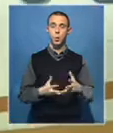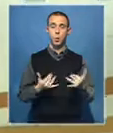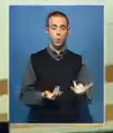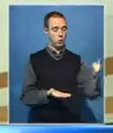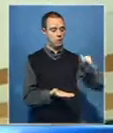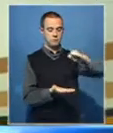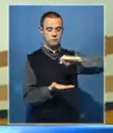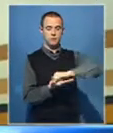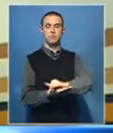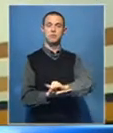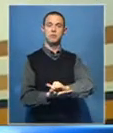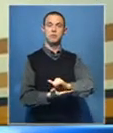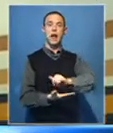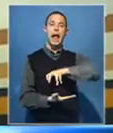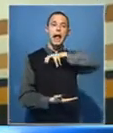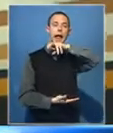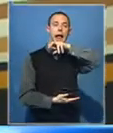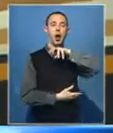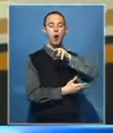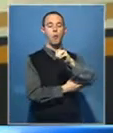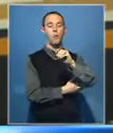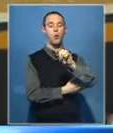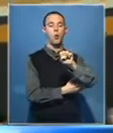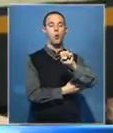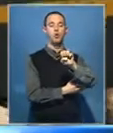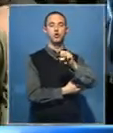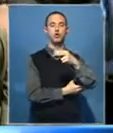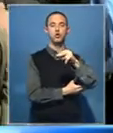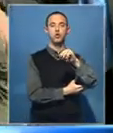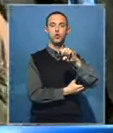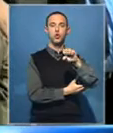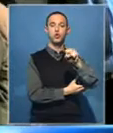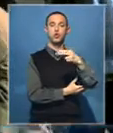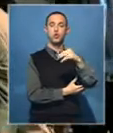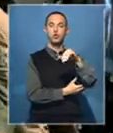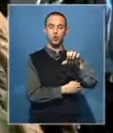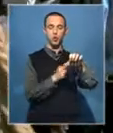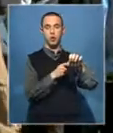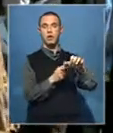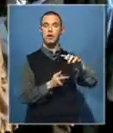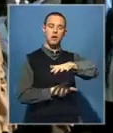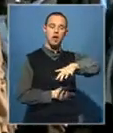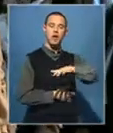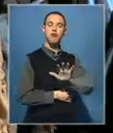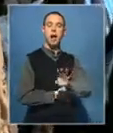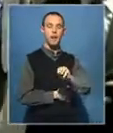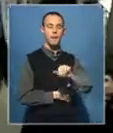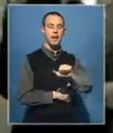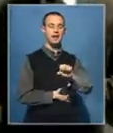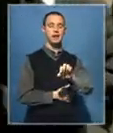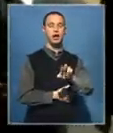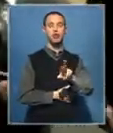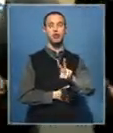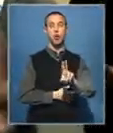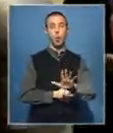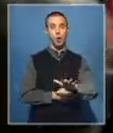King Mushweshwe International, with only one mission, finding a lasting solution to the political crisis. On hand to receive